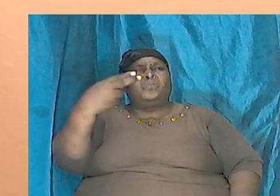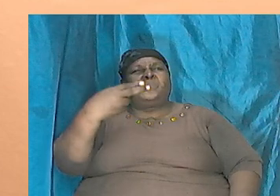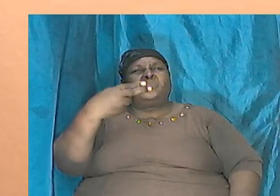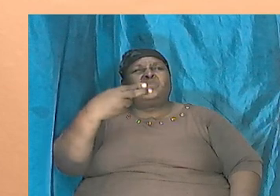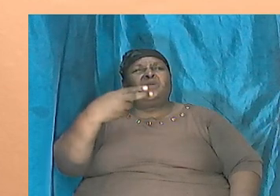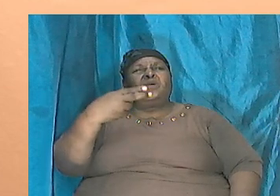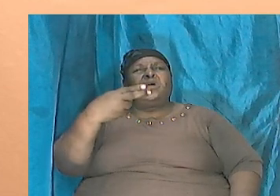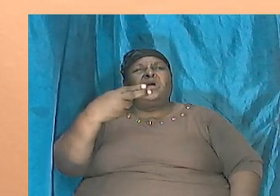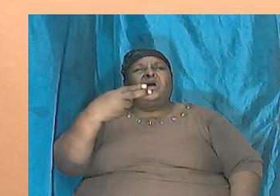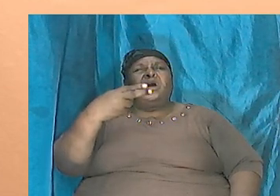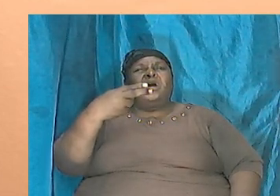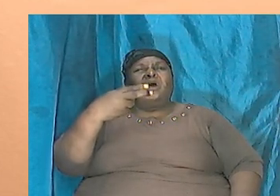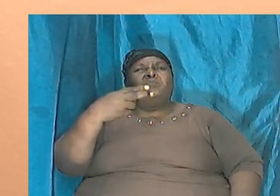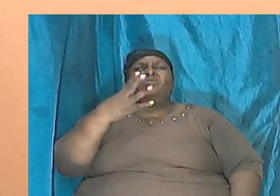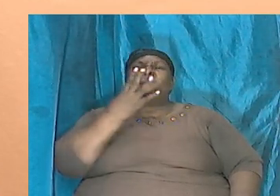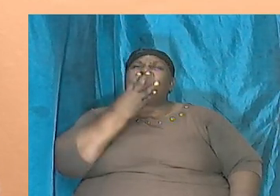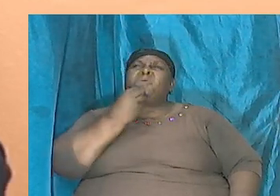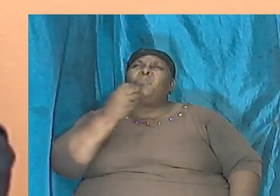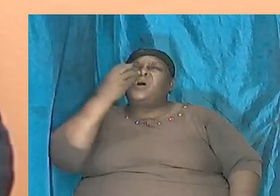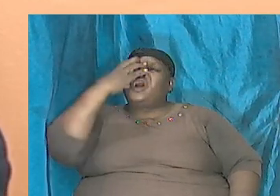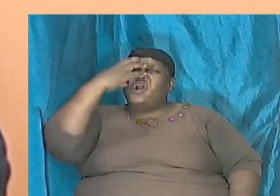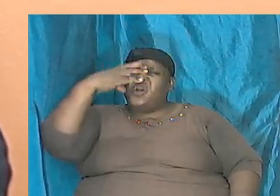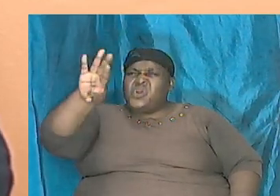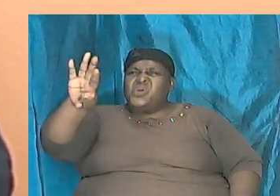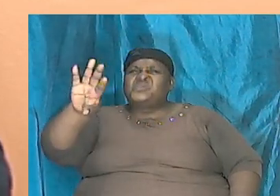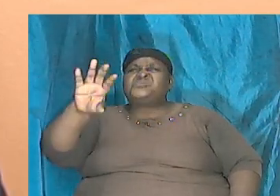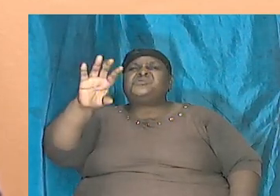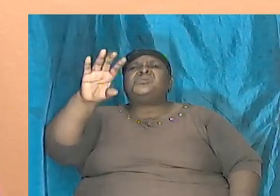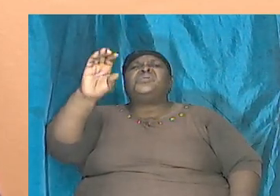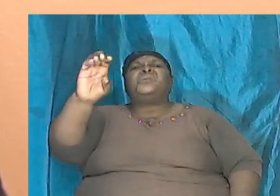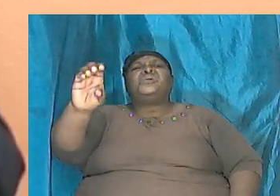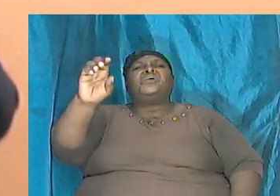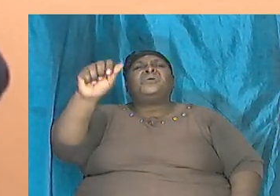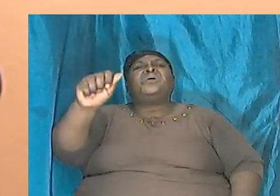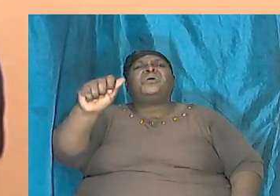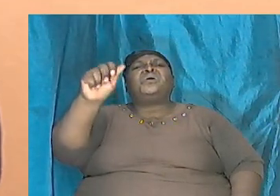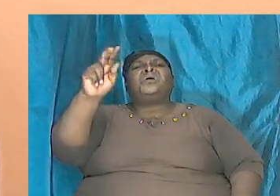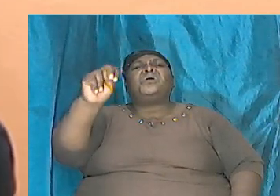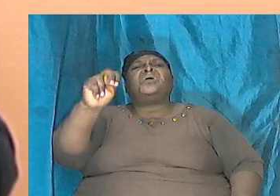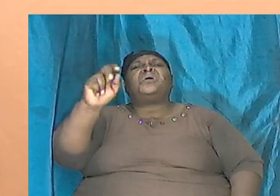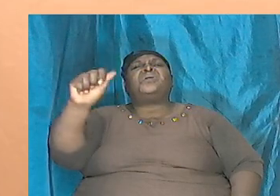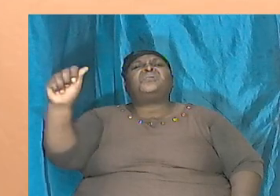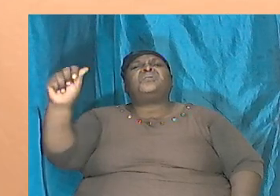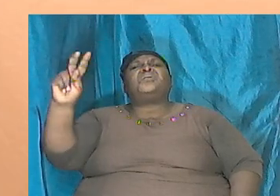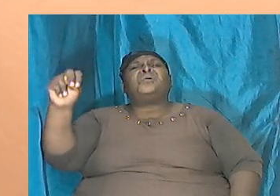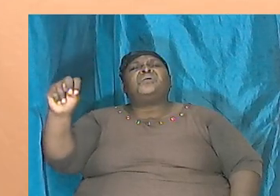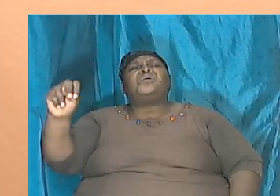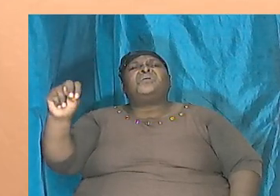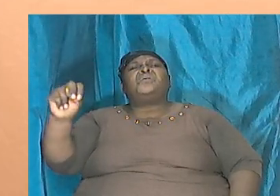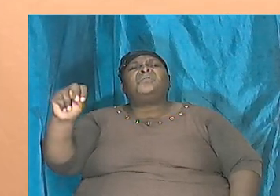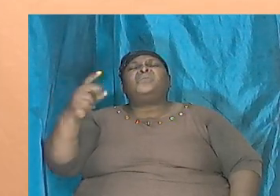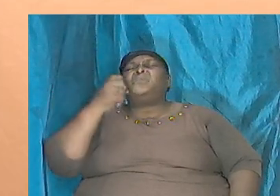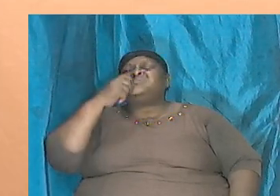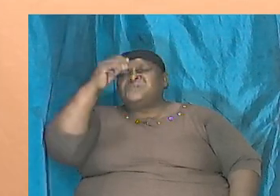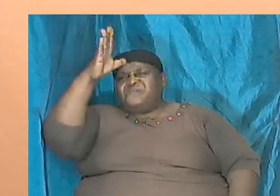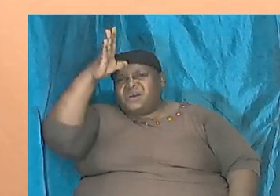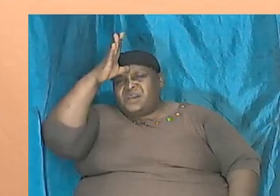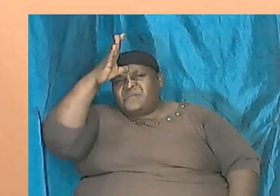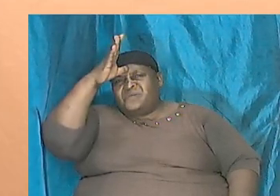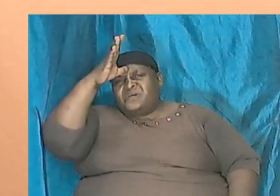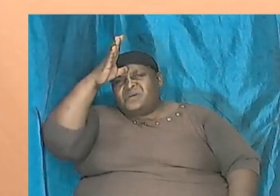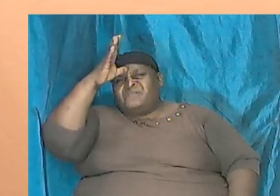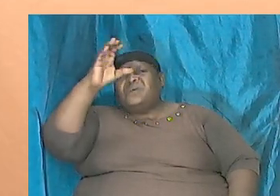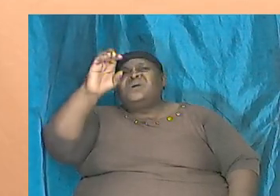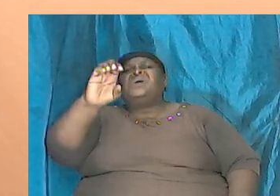who was the father of the Canaanites where then did this thing come that the blacks